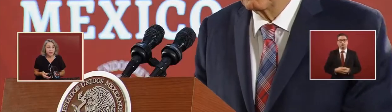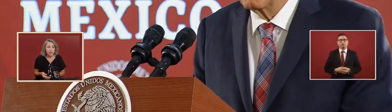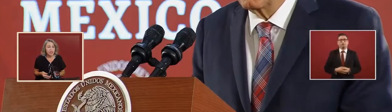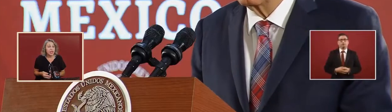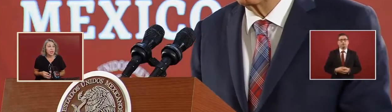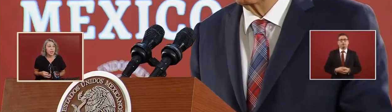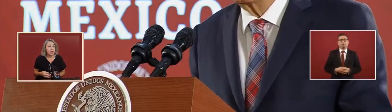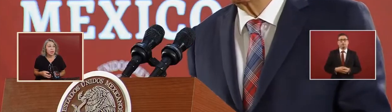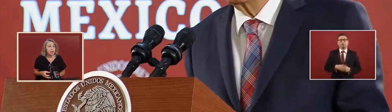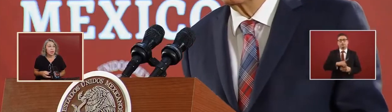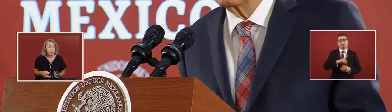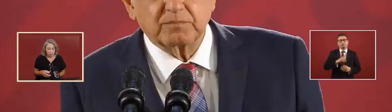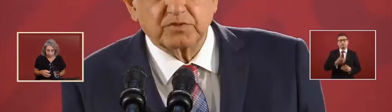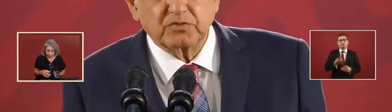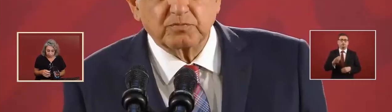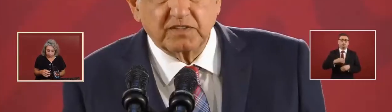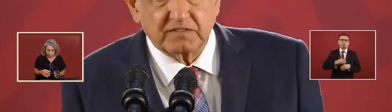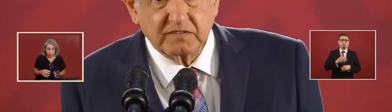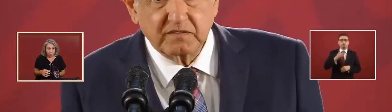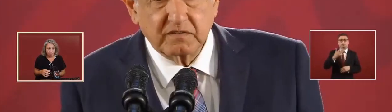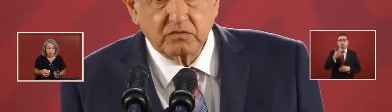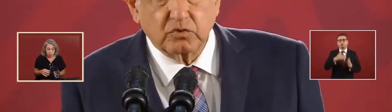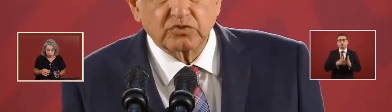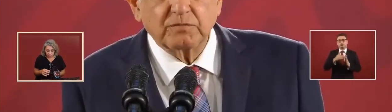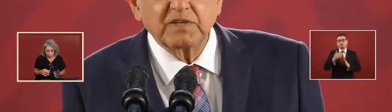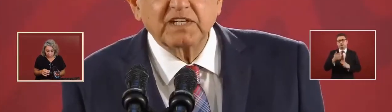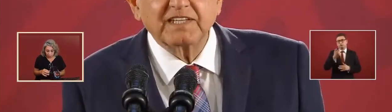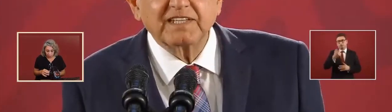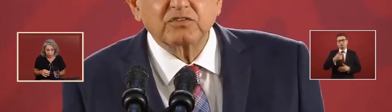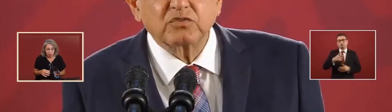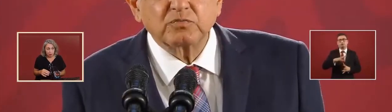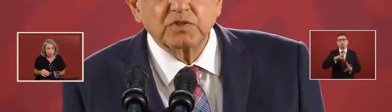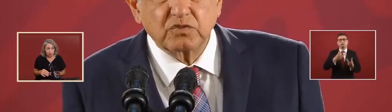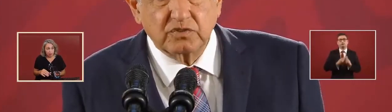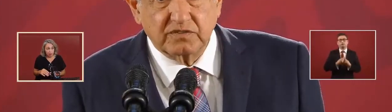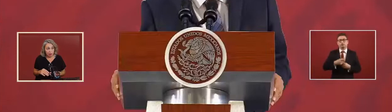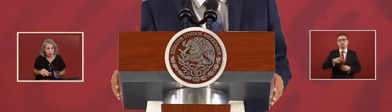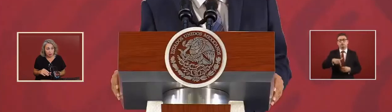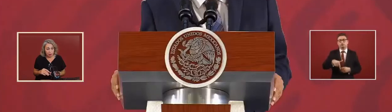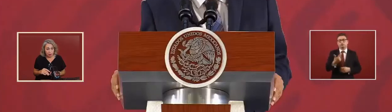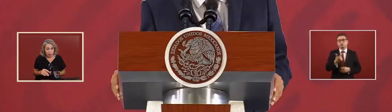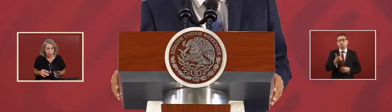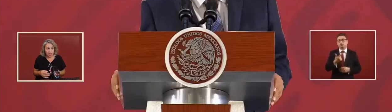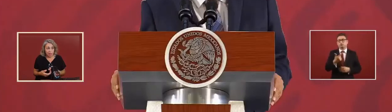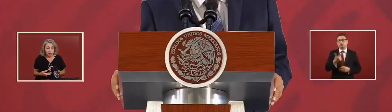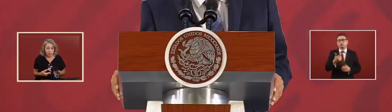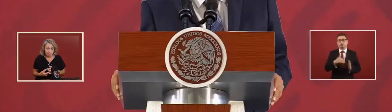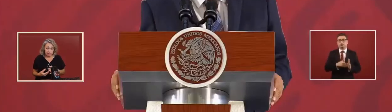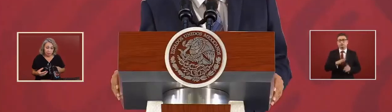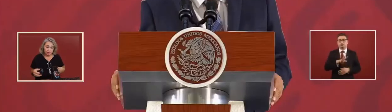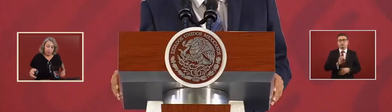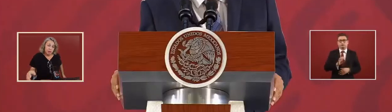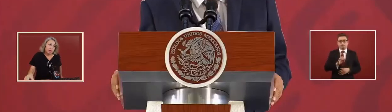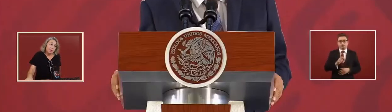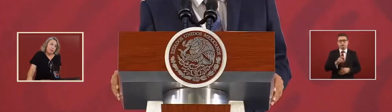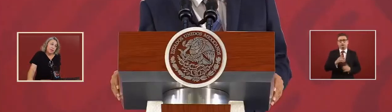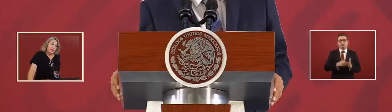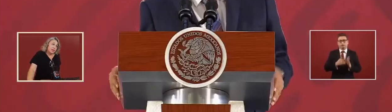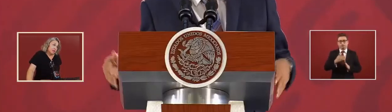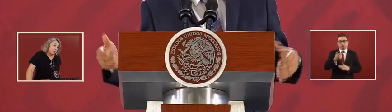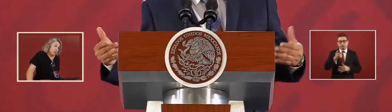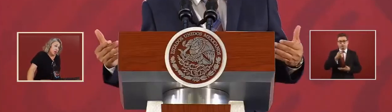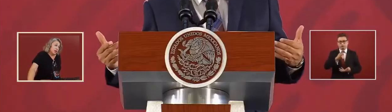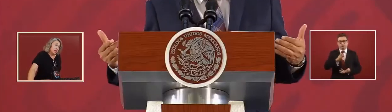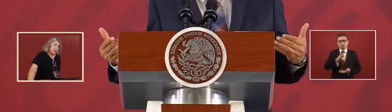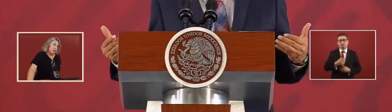and we are adding five thousand more and it's twelve thousand